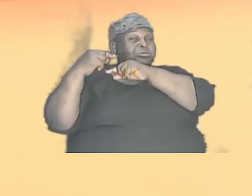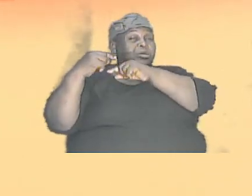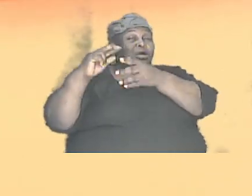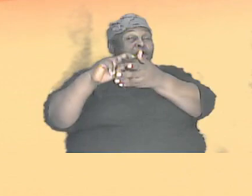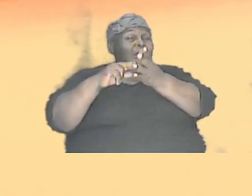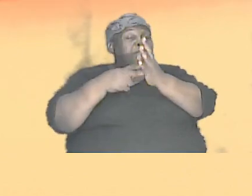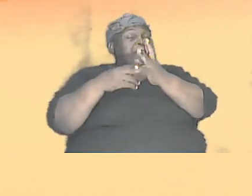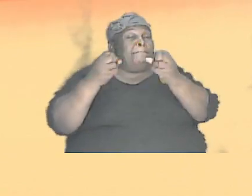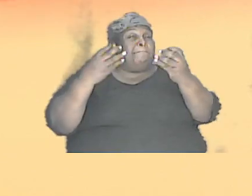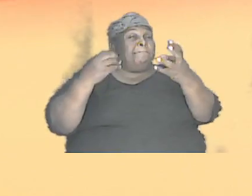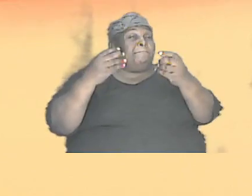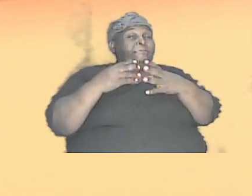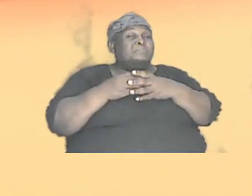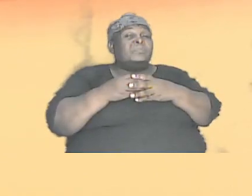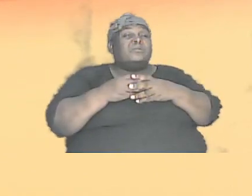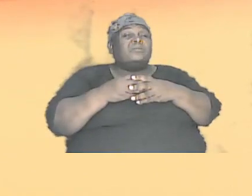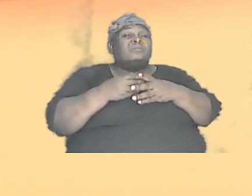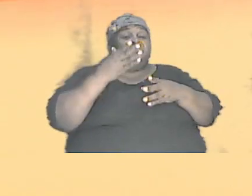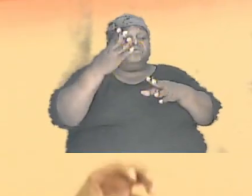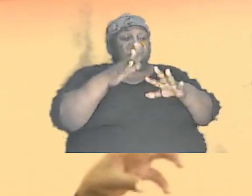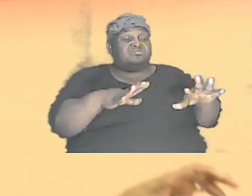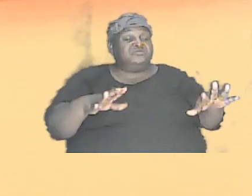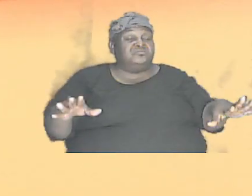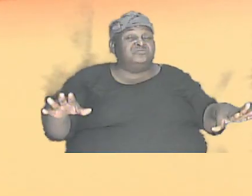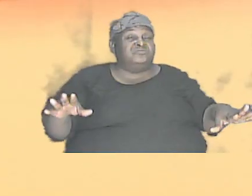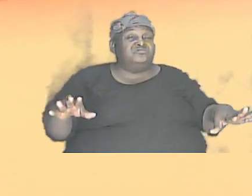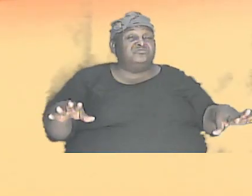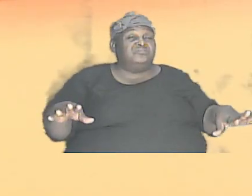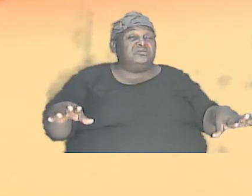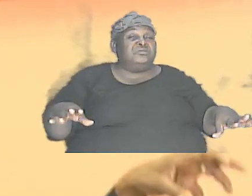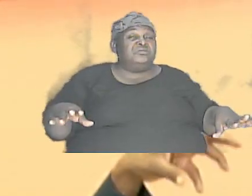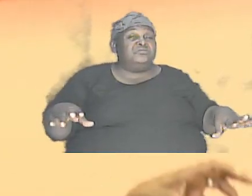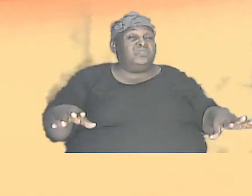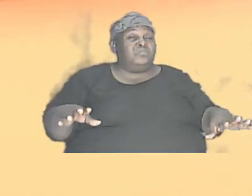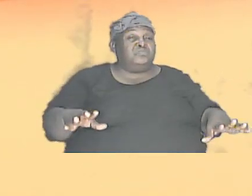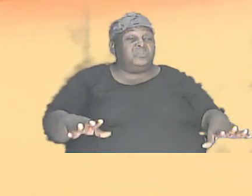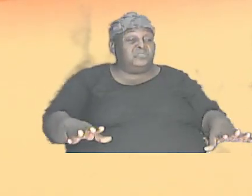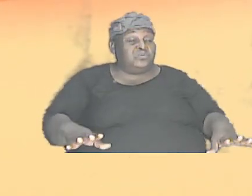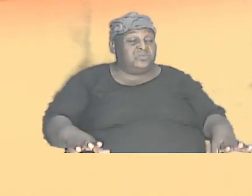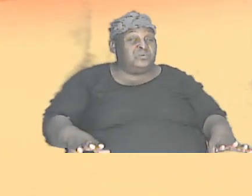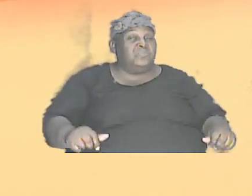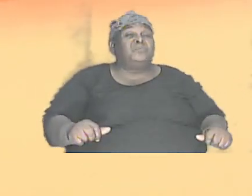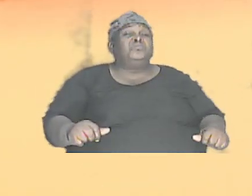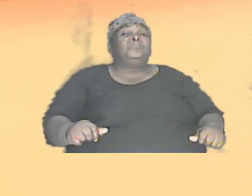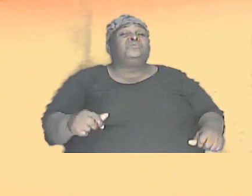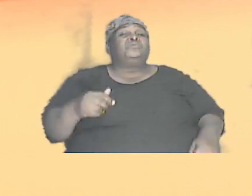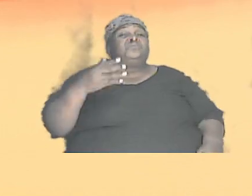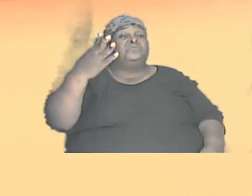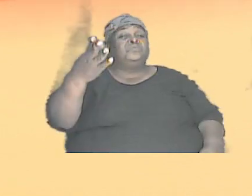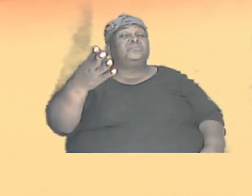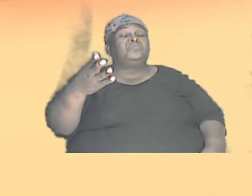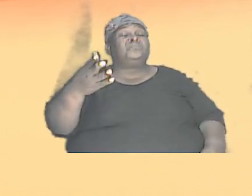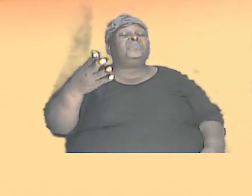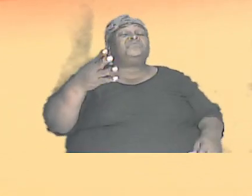below them going to have pure capital A genes. And the one with the common A, their children are going to have pure common A genes.